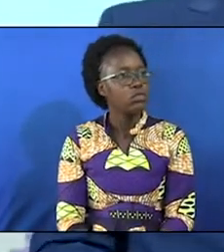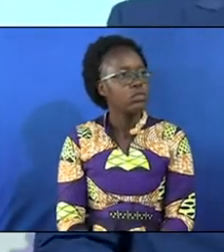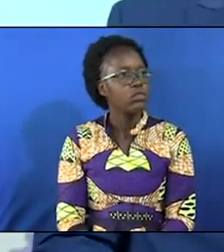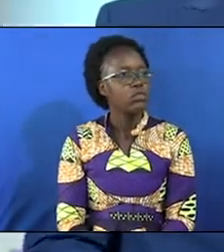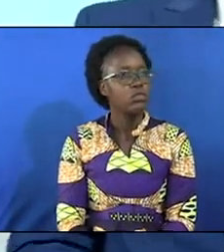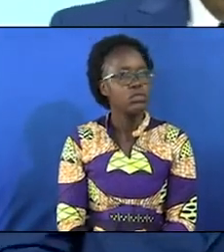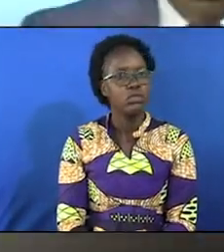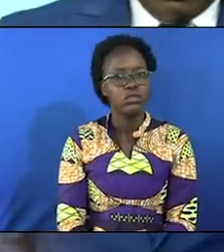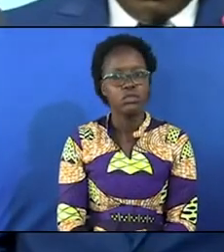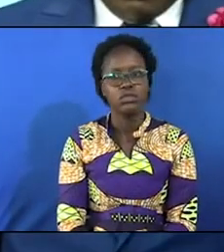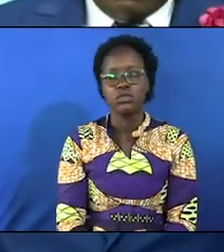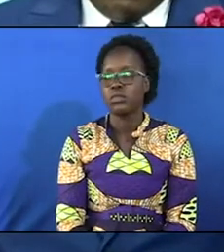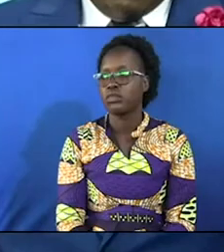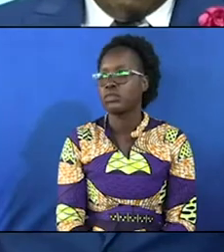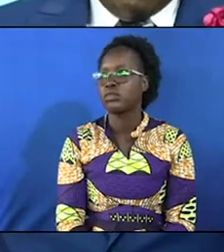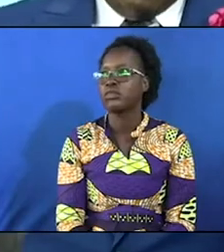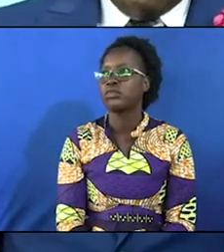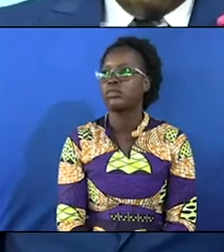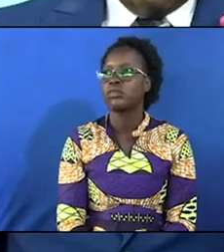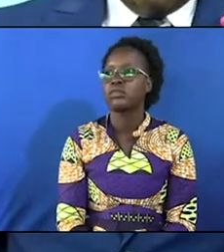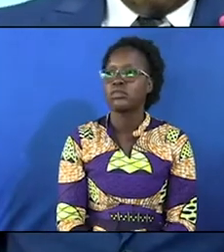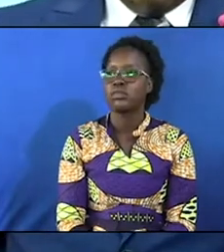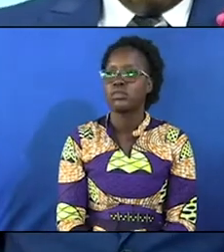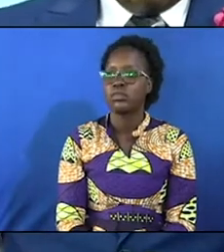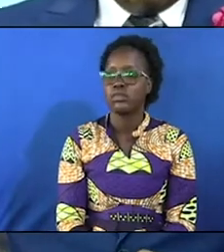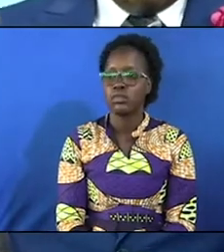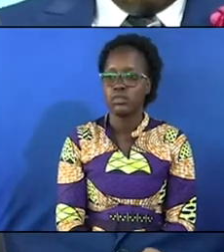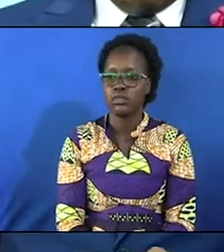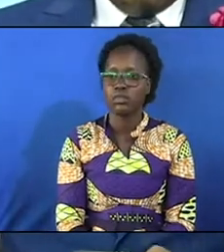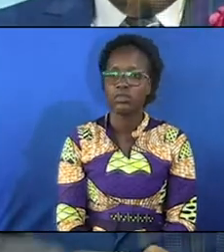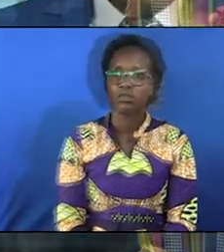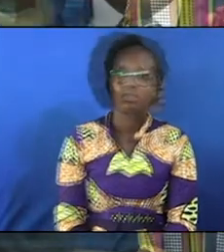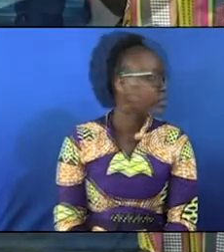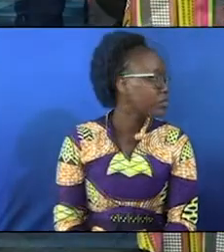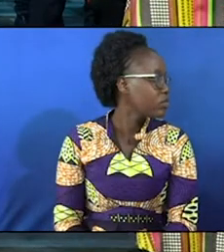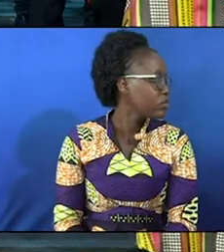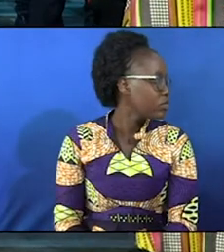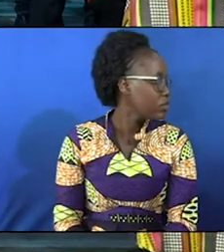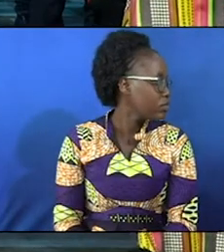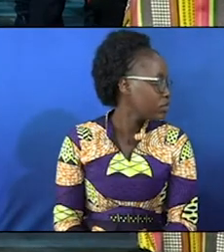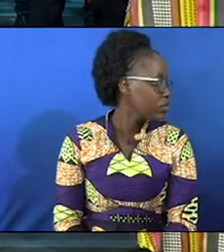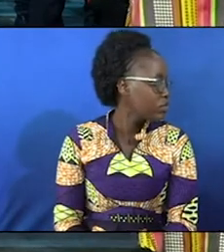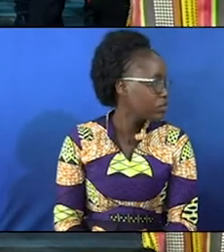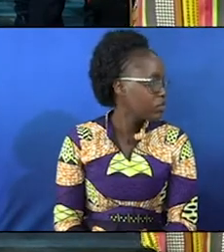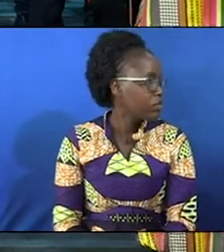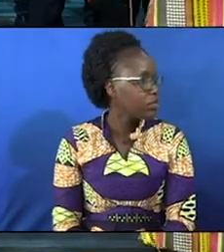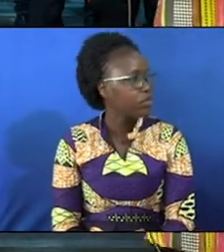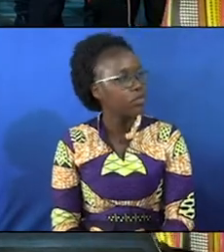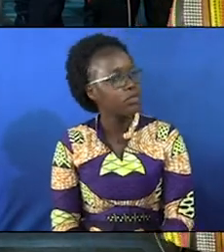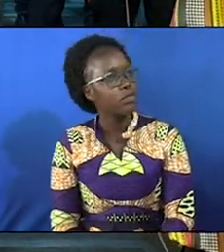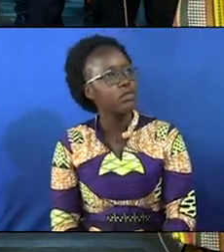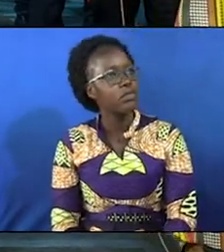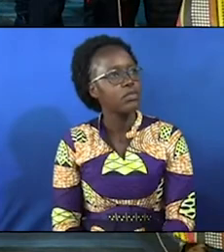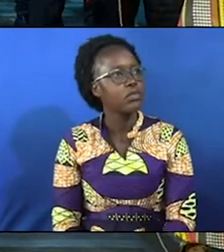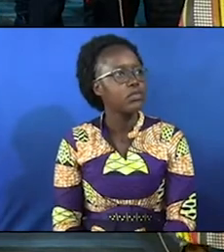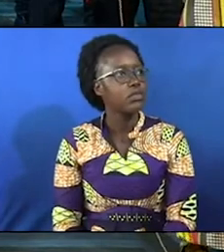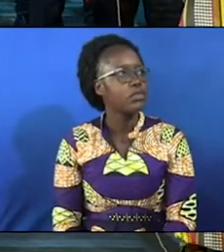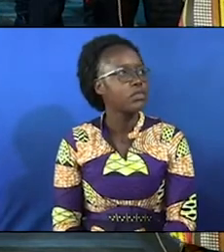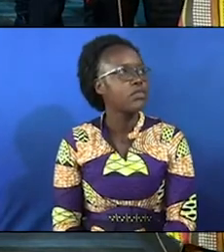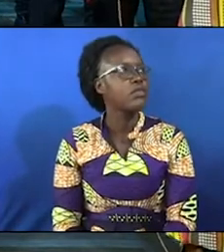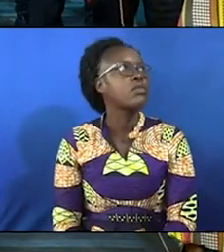journey just come just come we want to pray together just come you are praying for those who are here for baptism